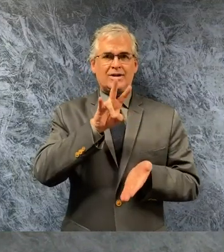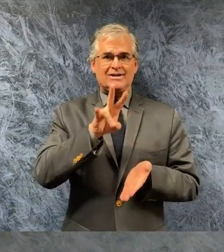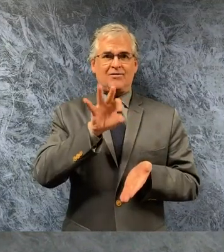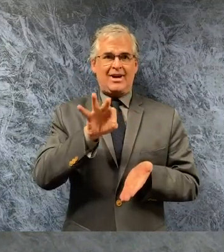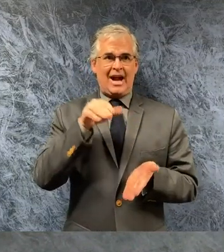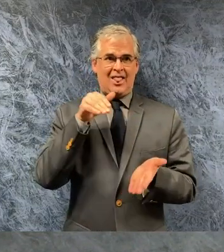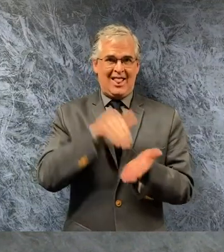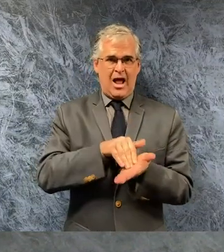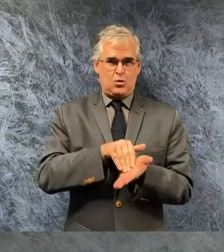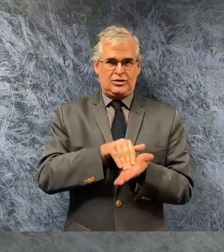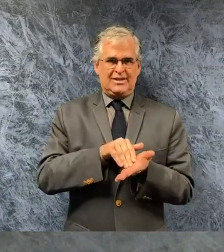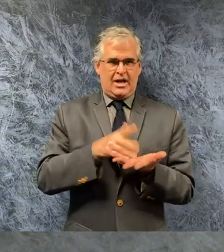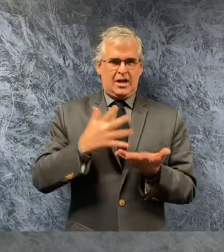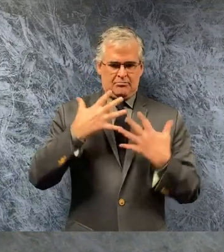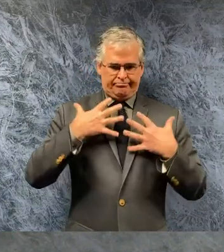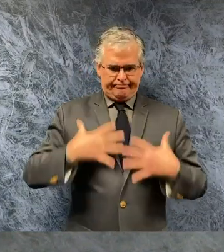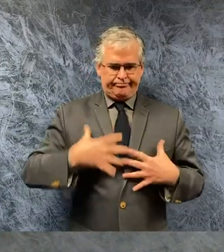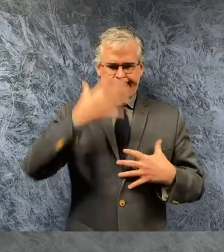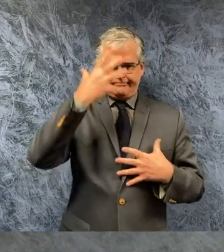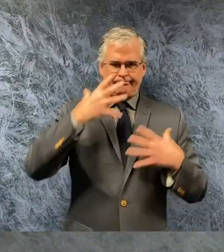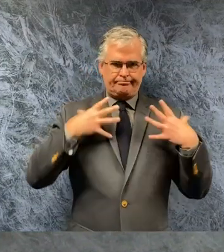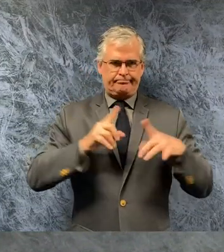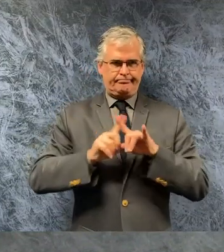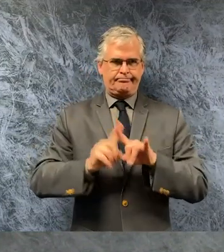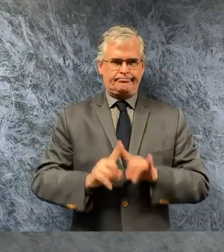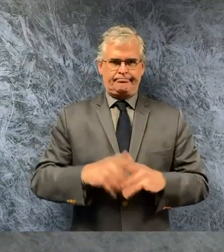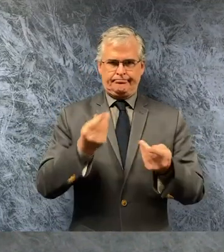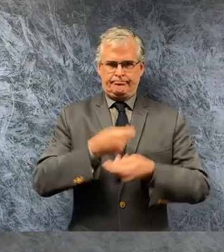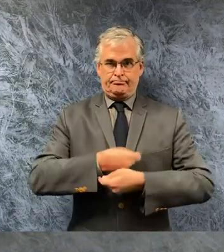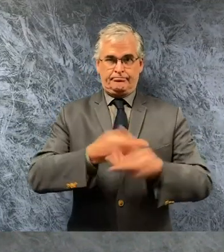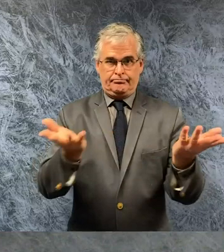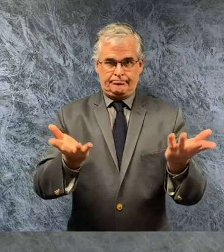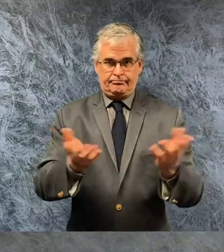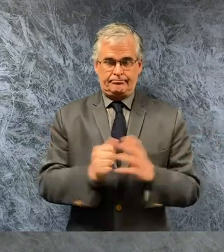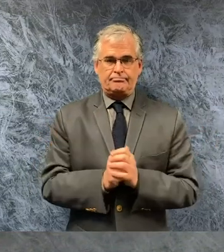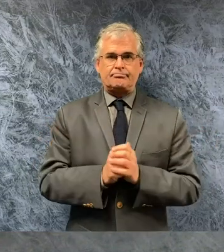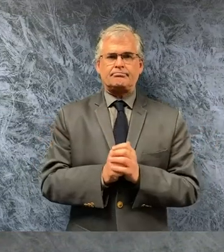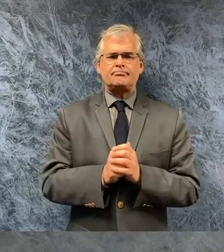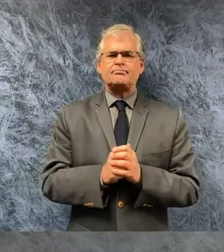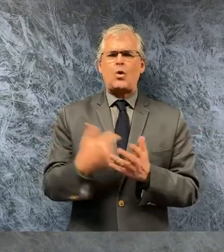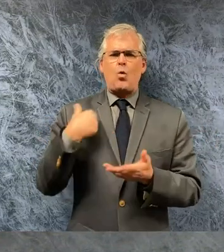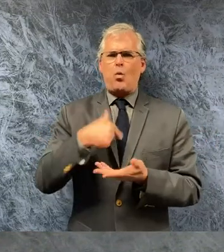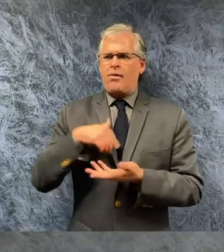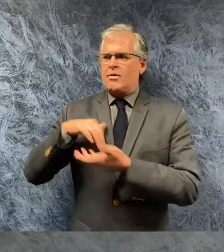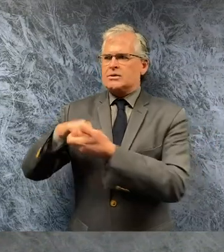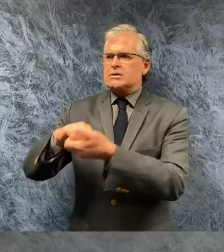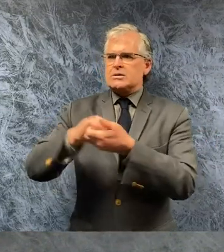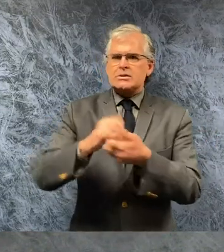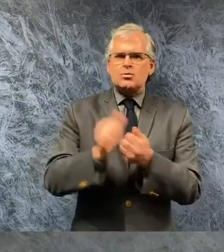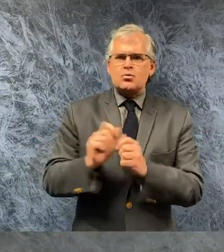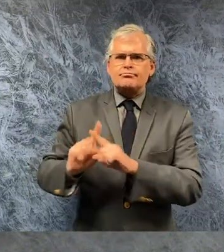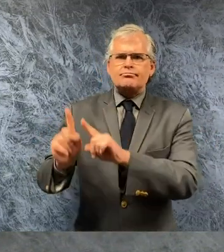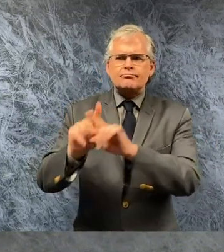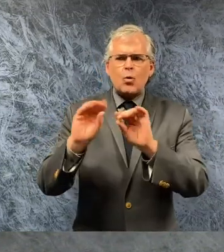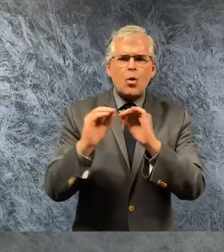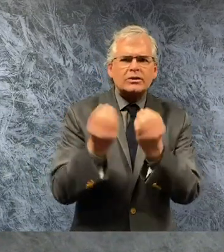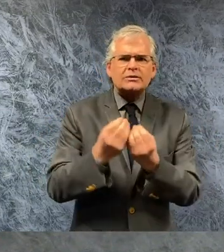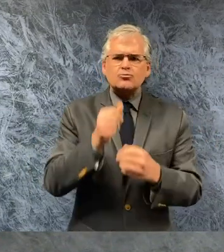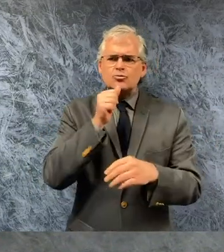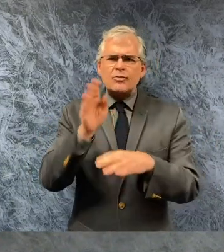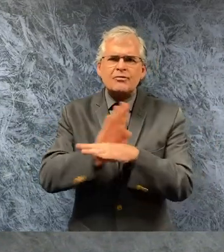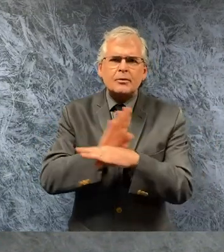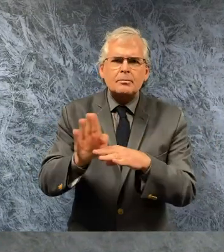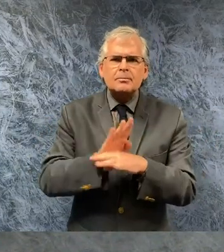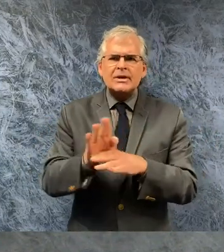pieces the state and as many partners have worked overtime to get as much ppe materials distributed to our local